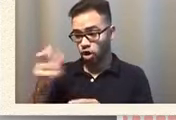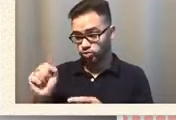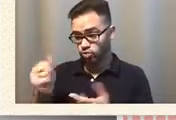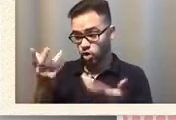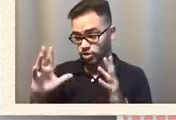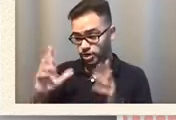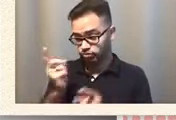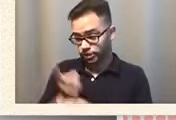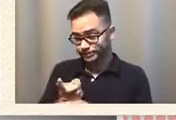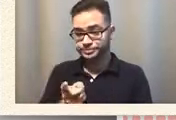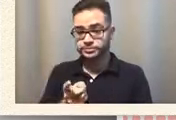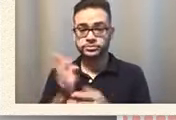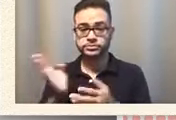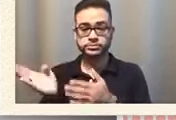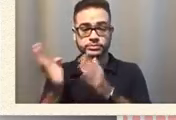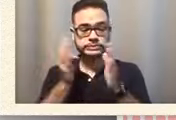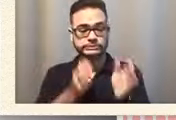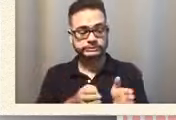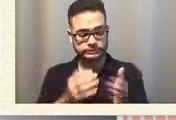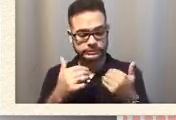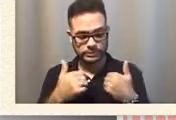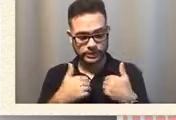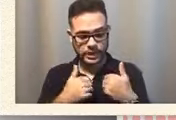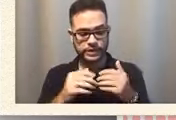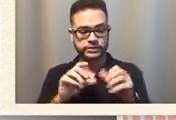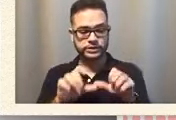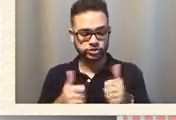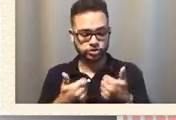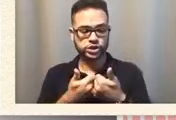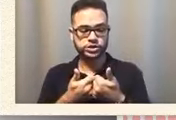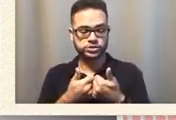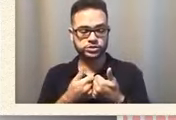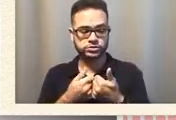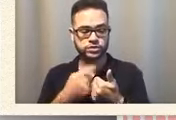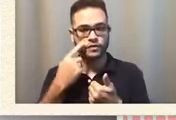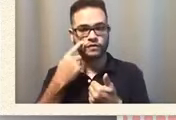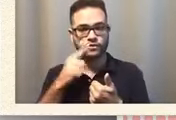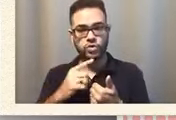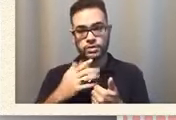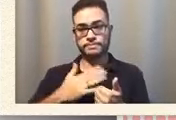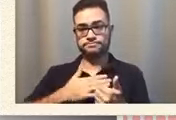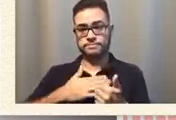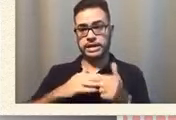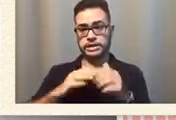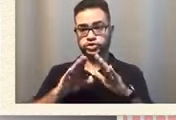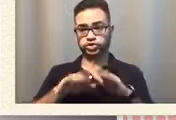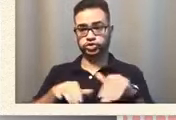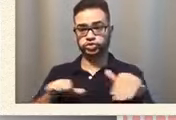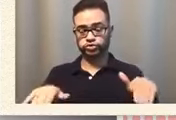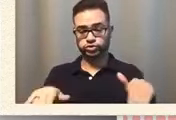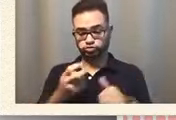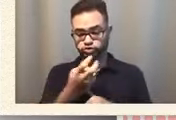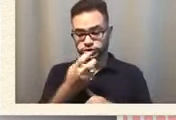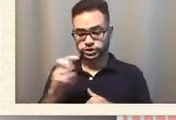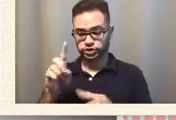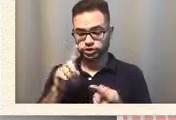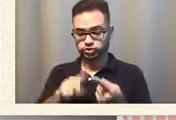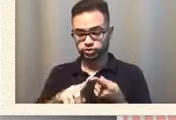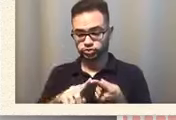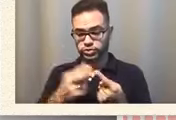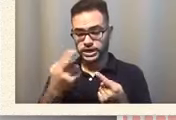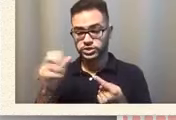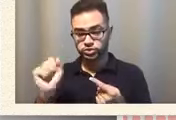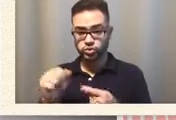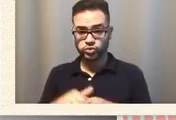have the challenge of my own kid making a transition into high school so